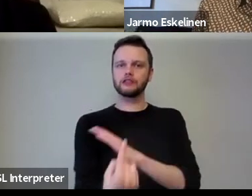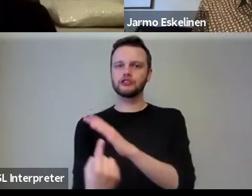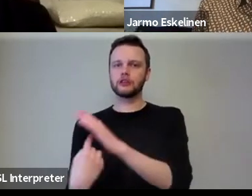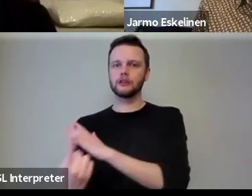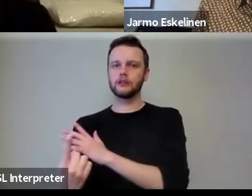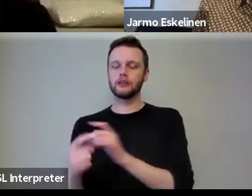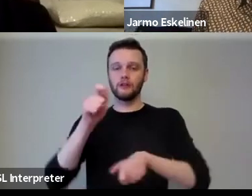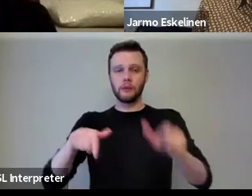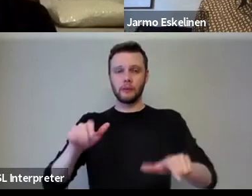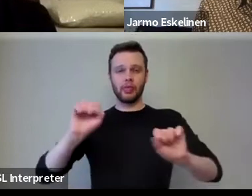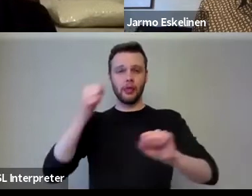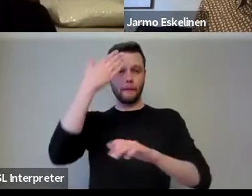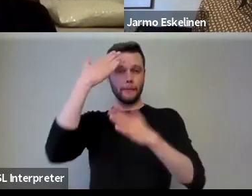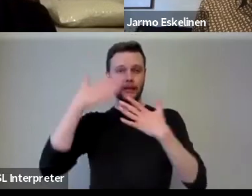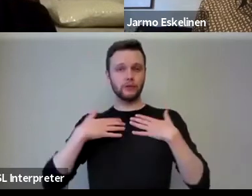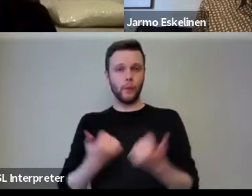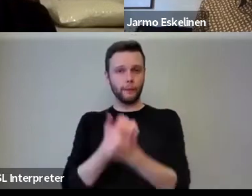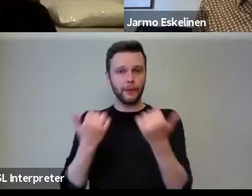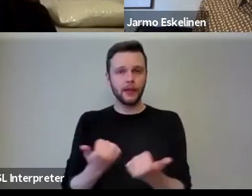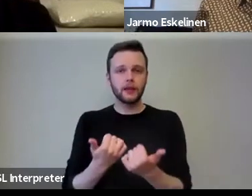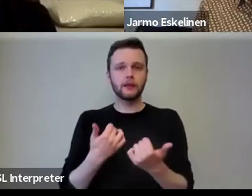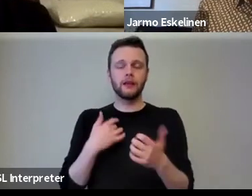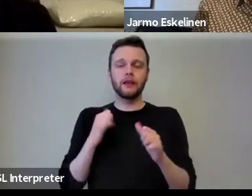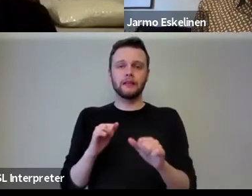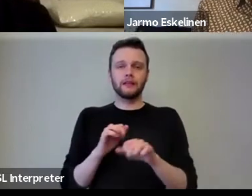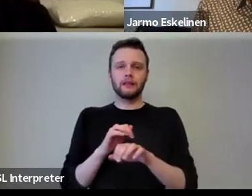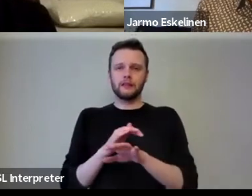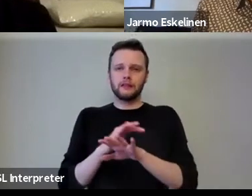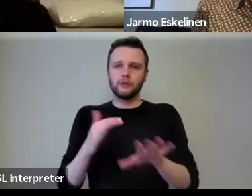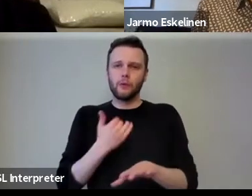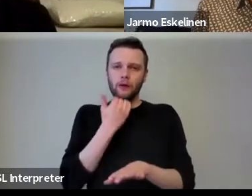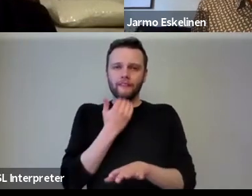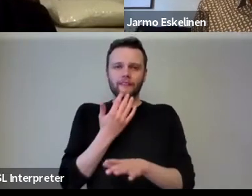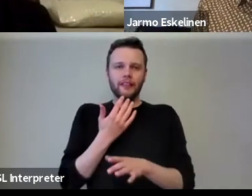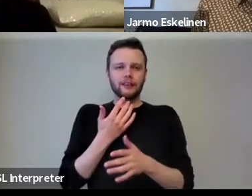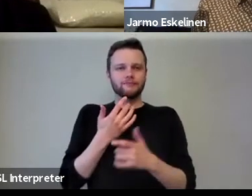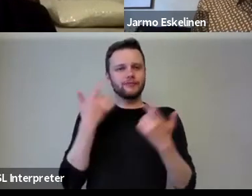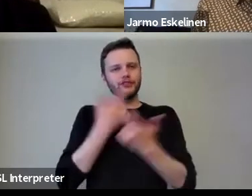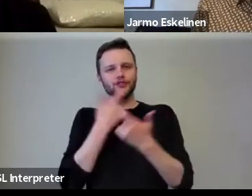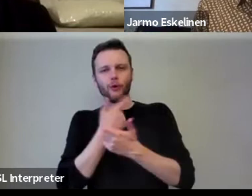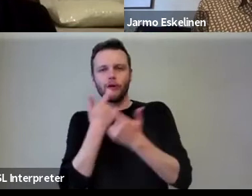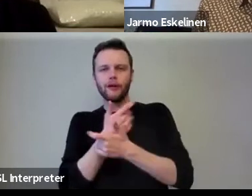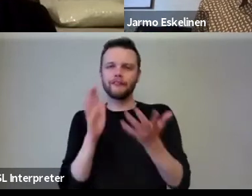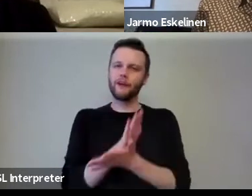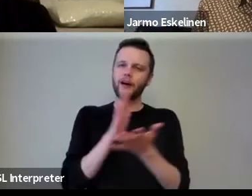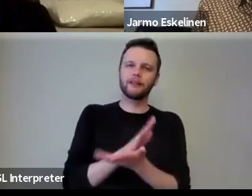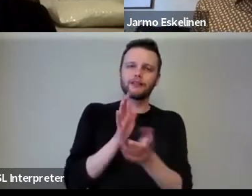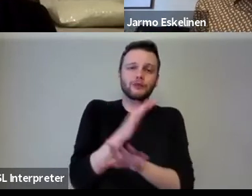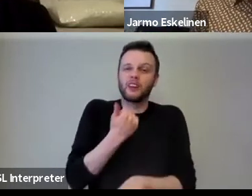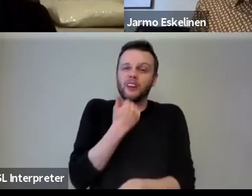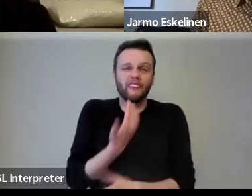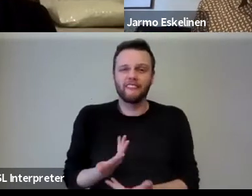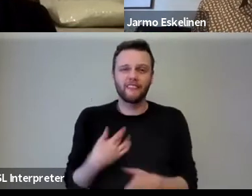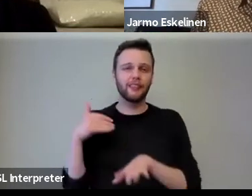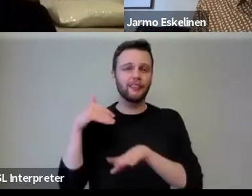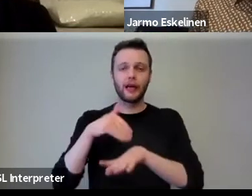mental wellbeing and the, uh, sort of a lack of joy and fun in a way. If, if you can say culture creates